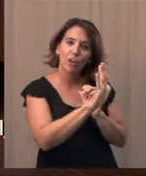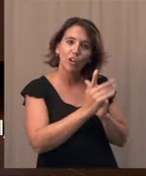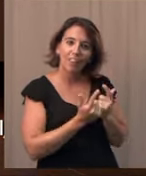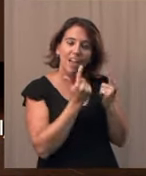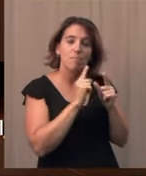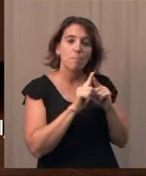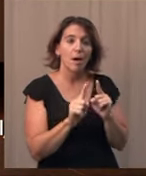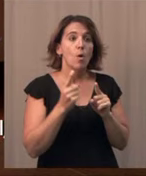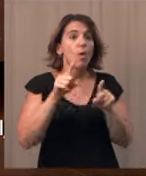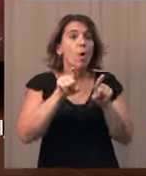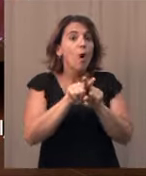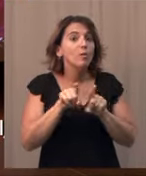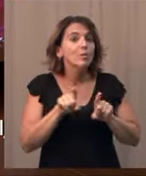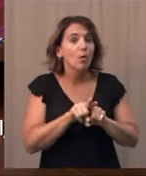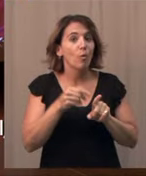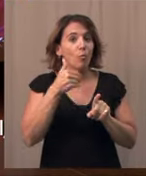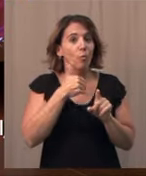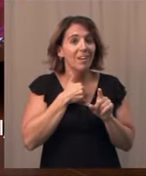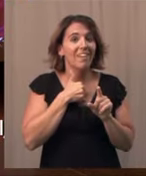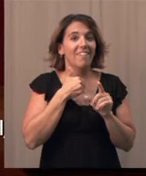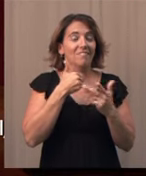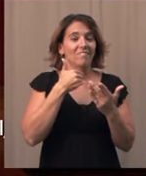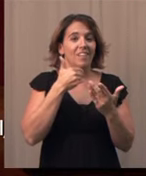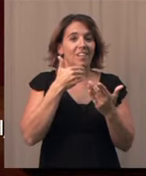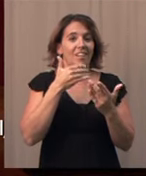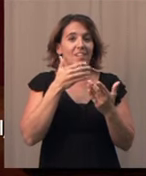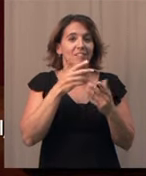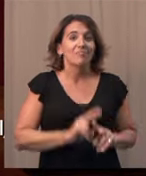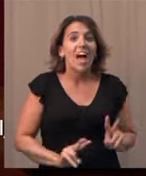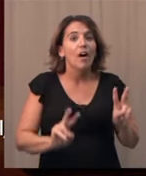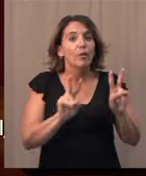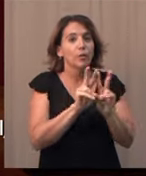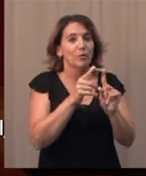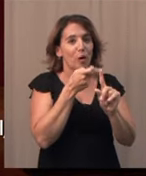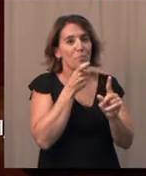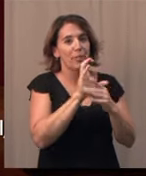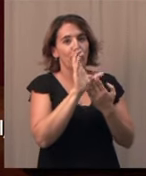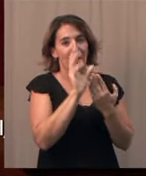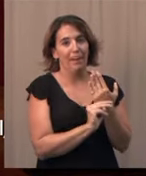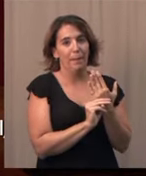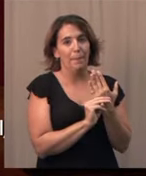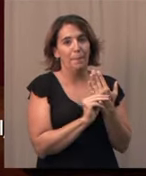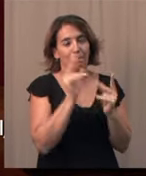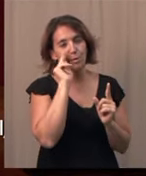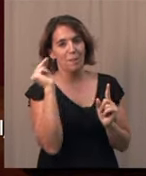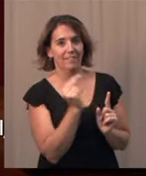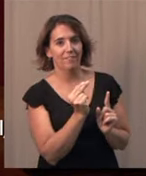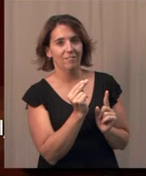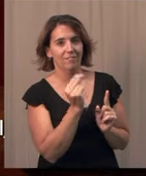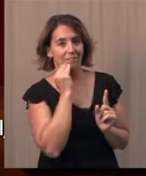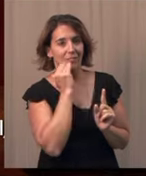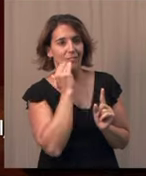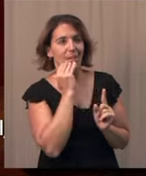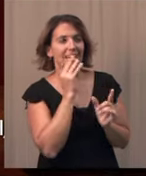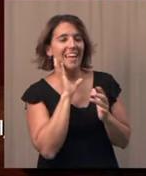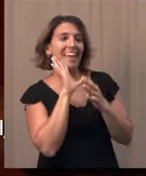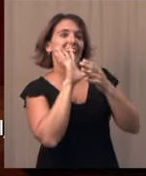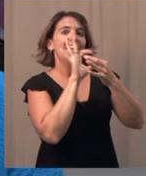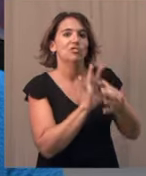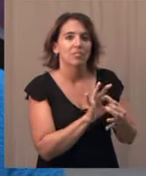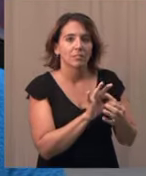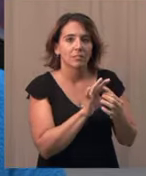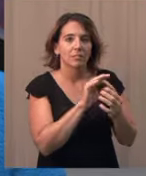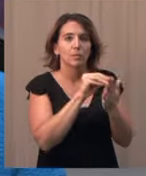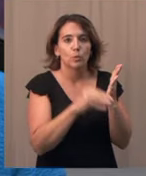embraced it saying there's such tremendous value from the curriculum standpoint in engaging students in a really dynamic and exciting